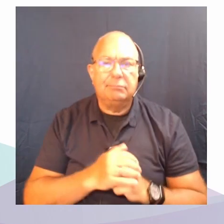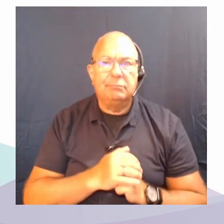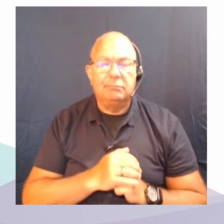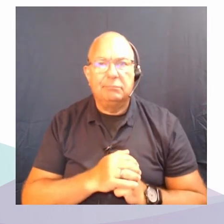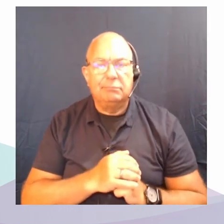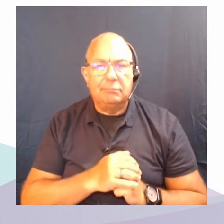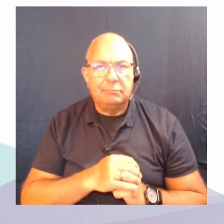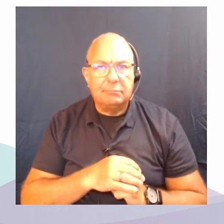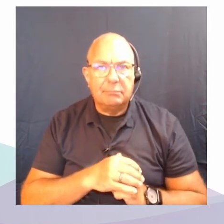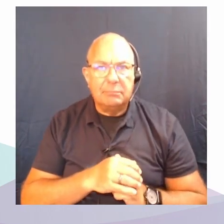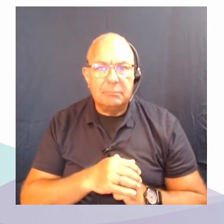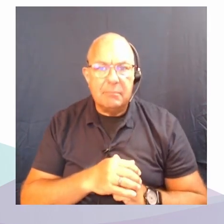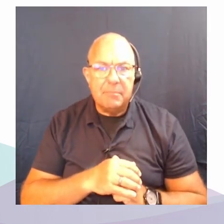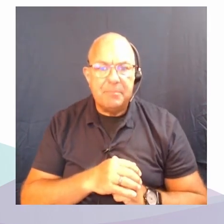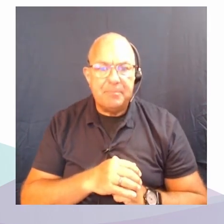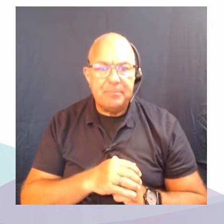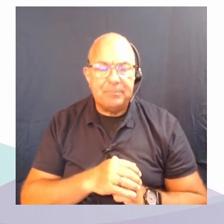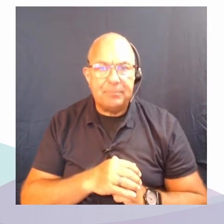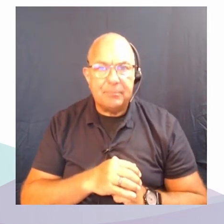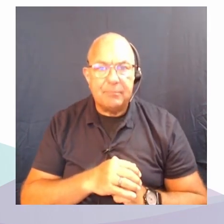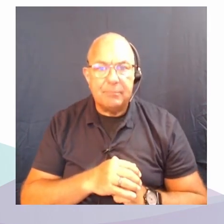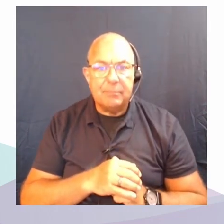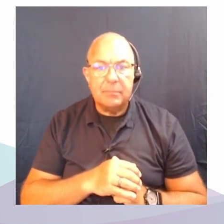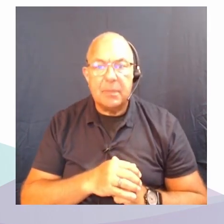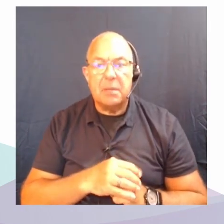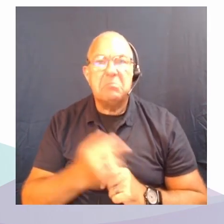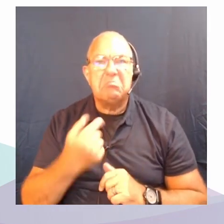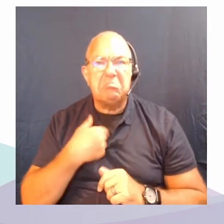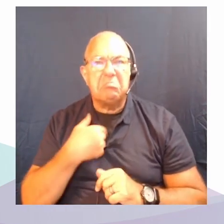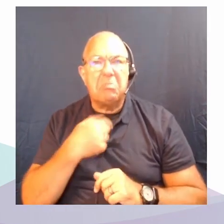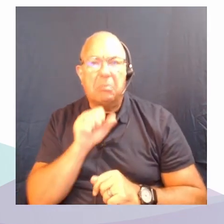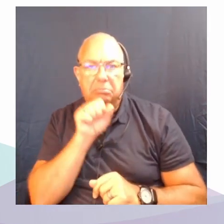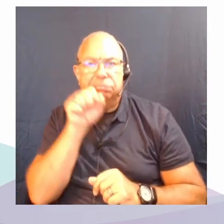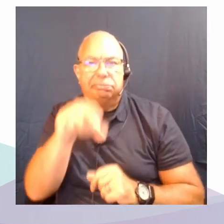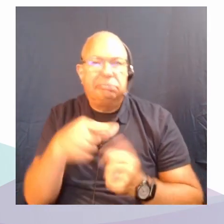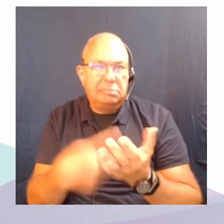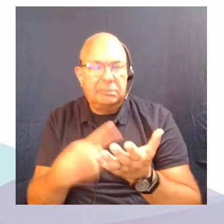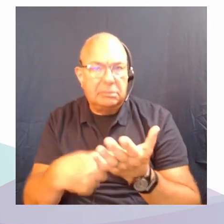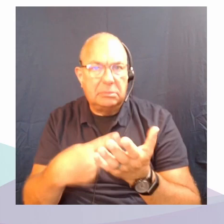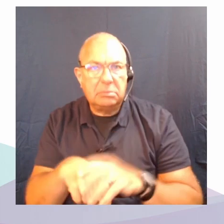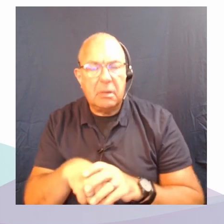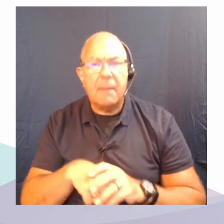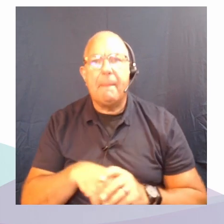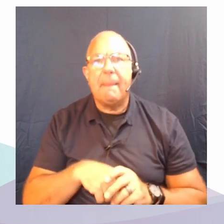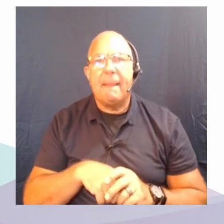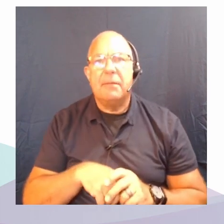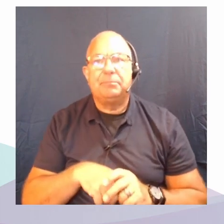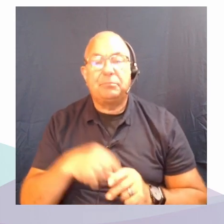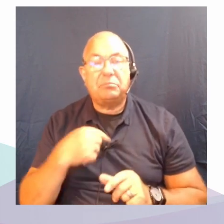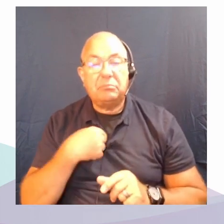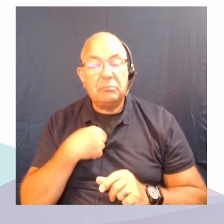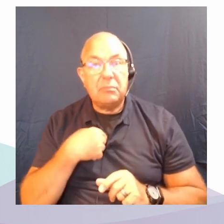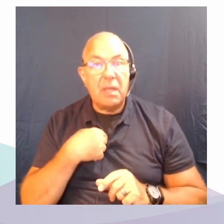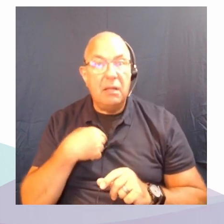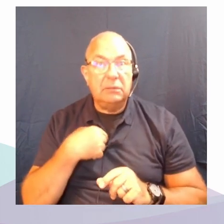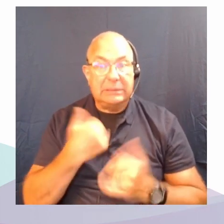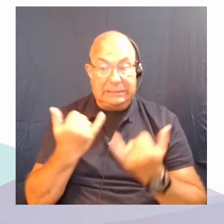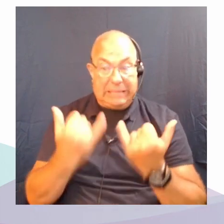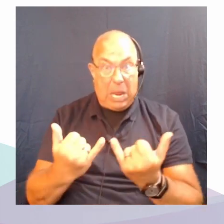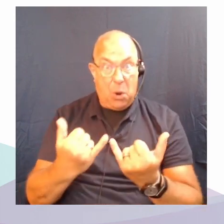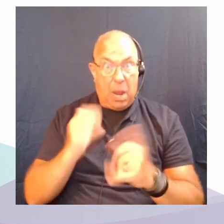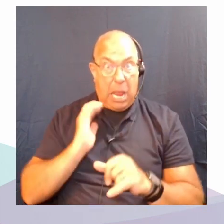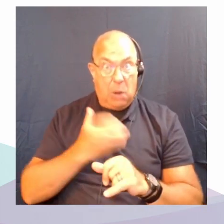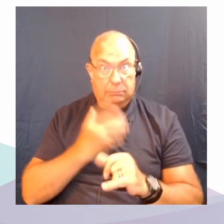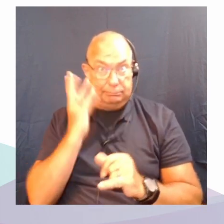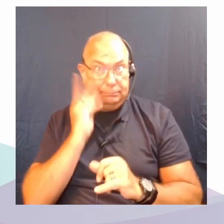Sure. If you don't mind, Sheena, I'll jump in. What I think is fascinating about the moment that we're living through is that we have a sense that